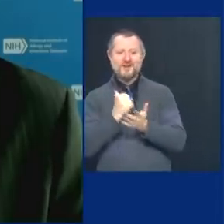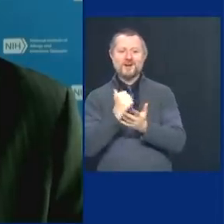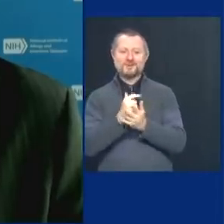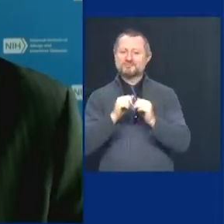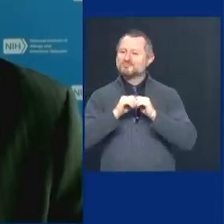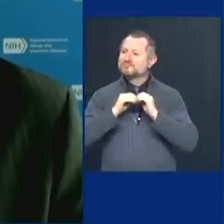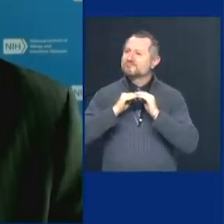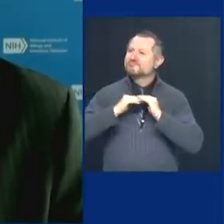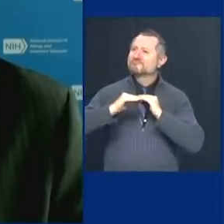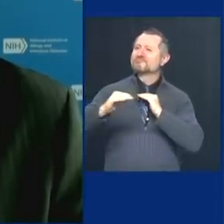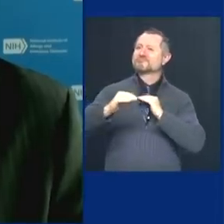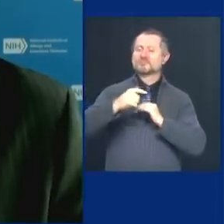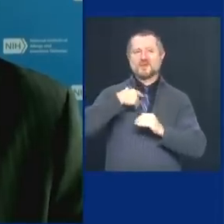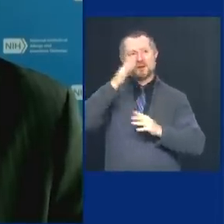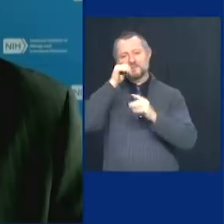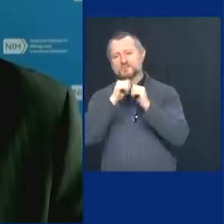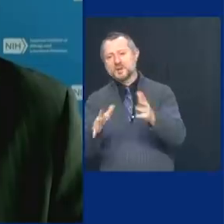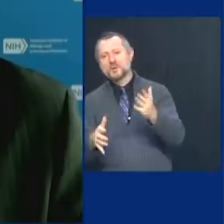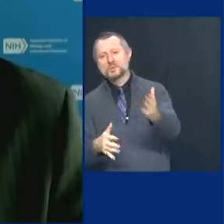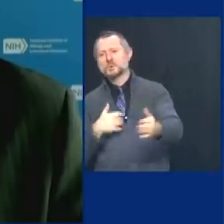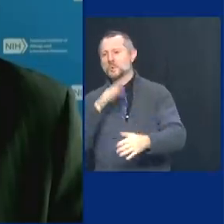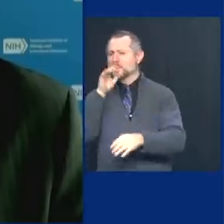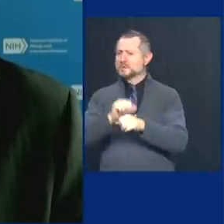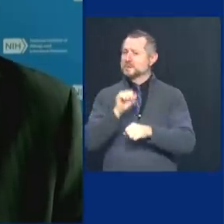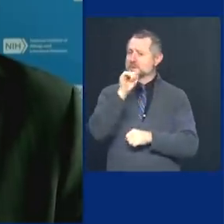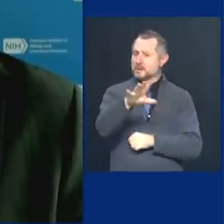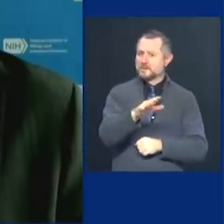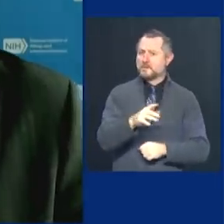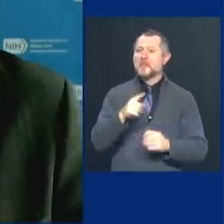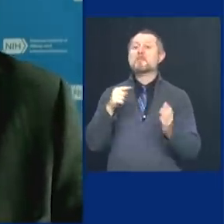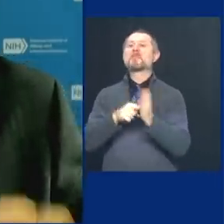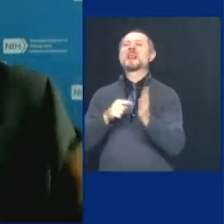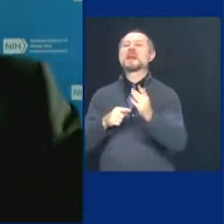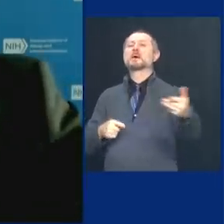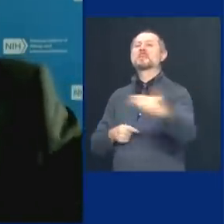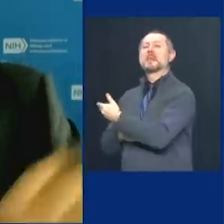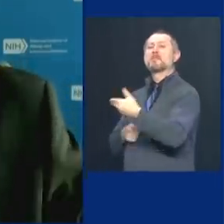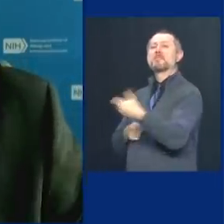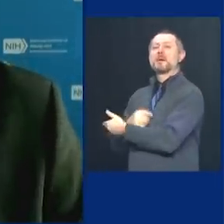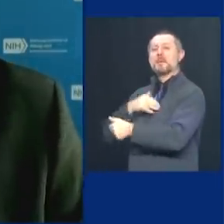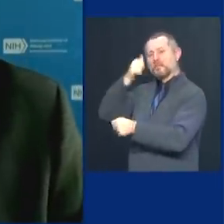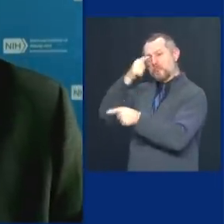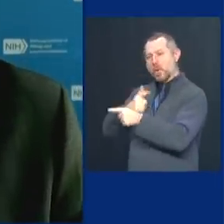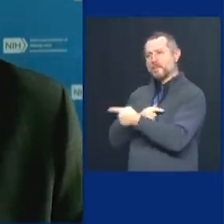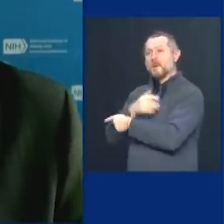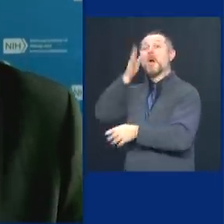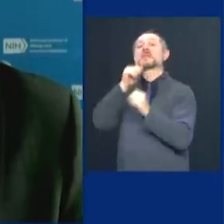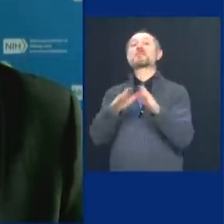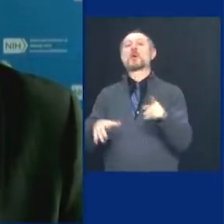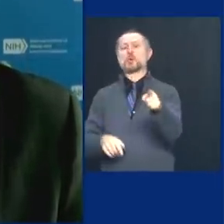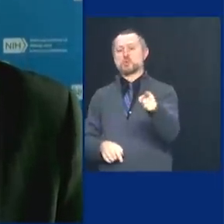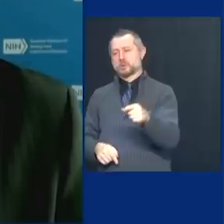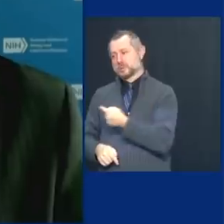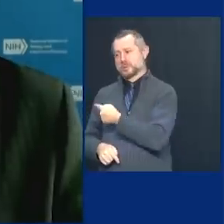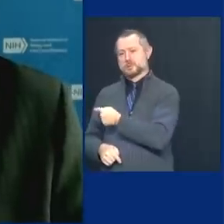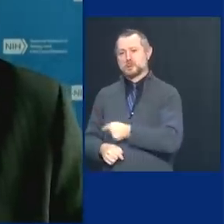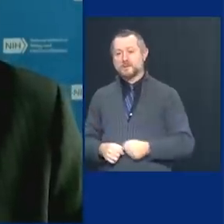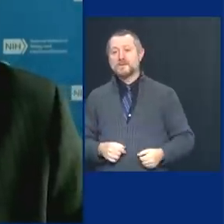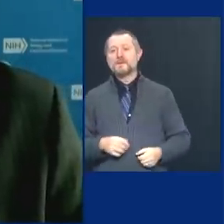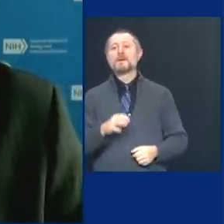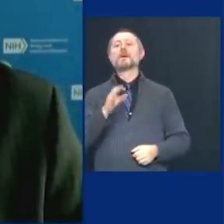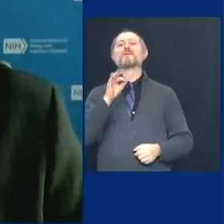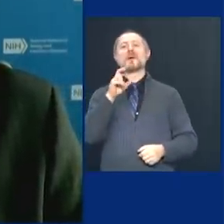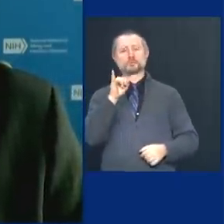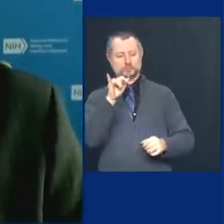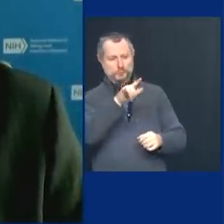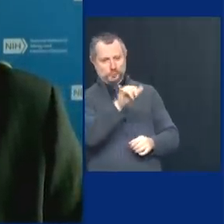I know what to get you for Christmas. Send the bill to Christopher. Thank you very much. God bless you, doctor. Be safe. Yeah. You too, governor. Thanks an awful